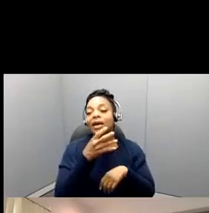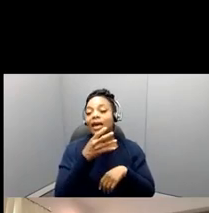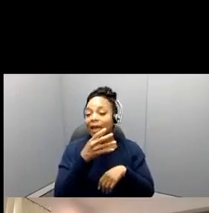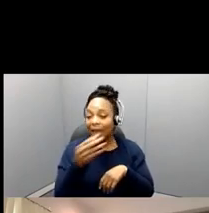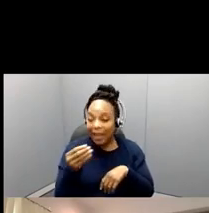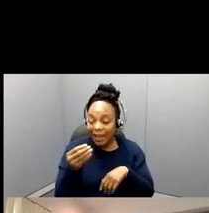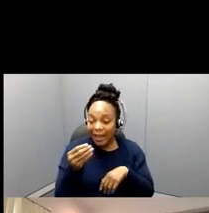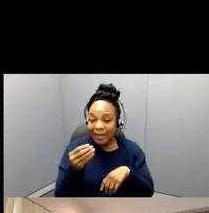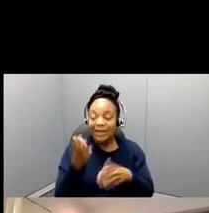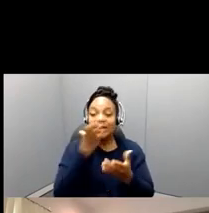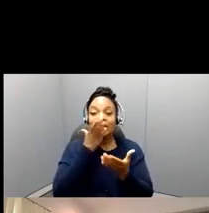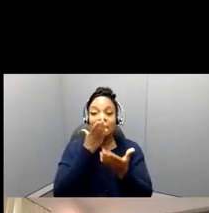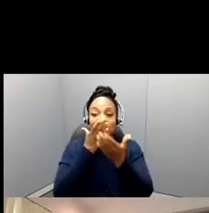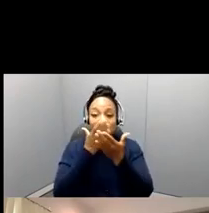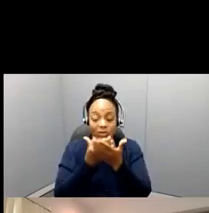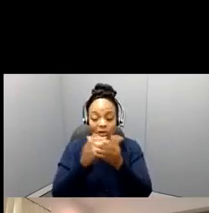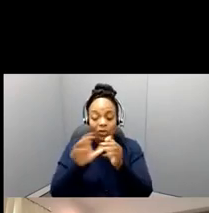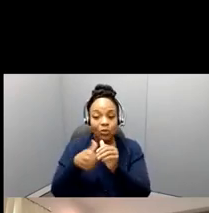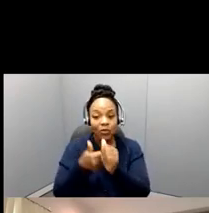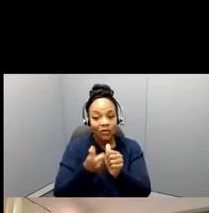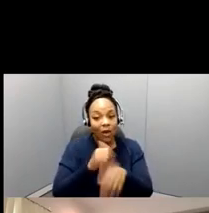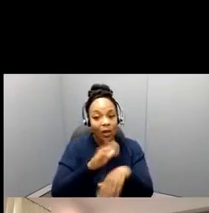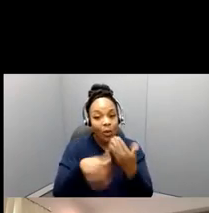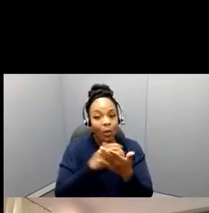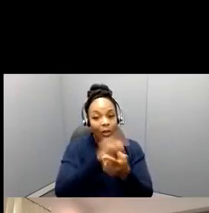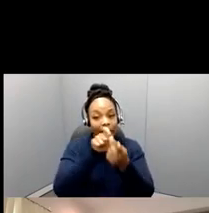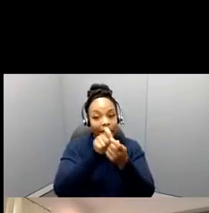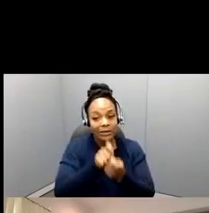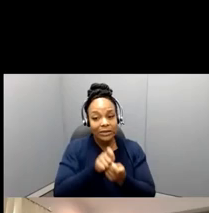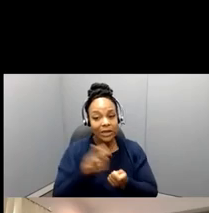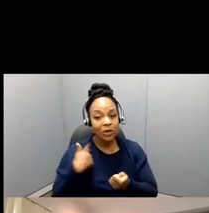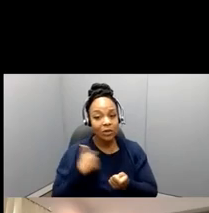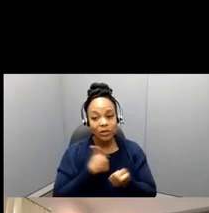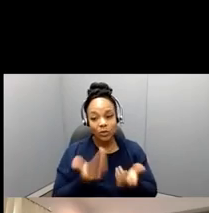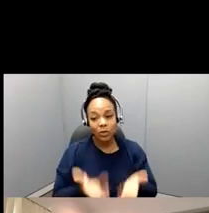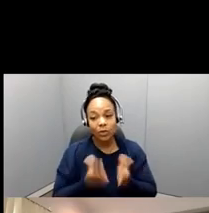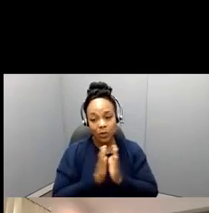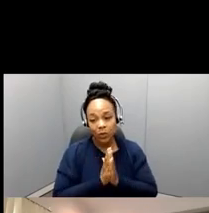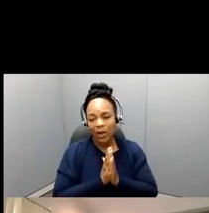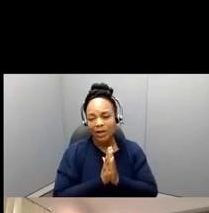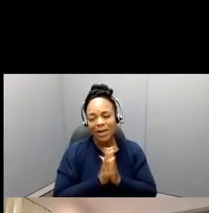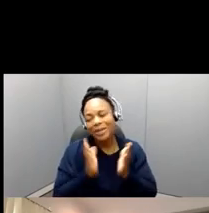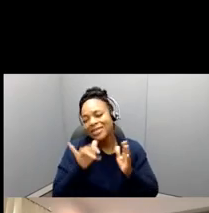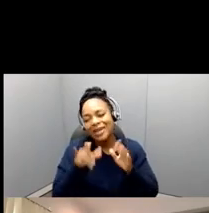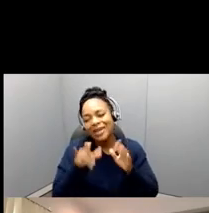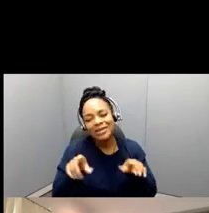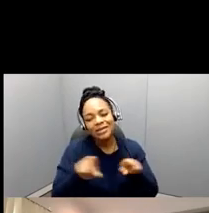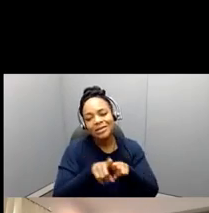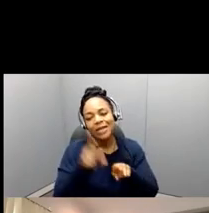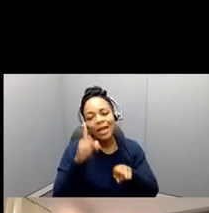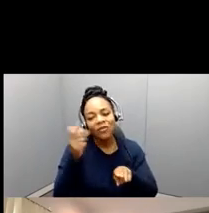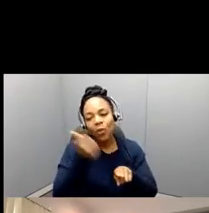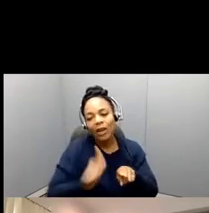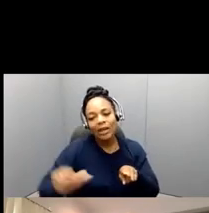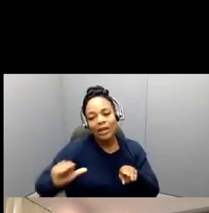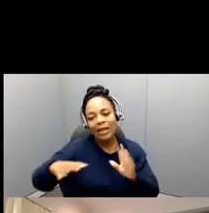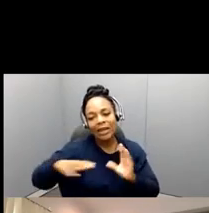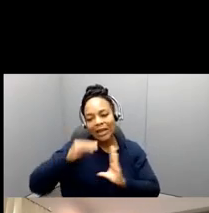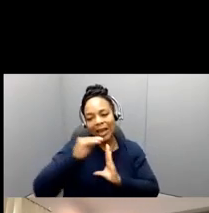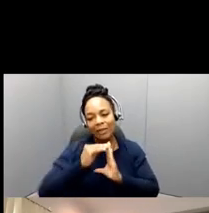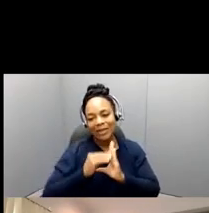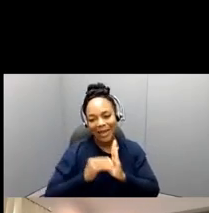call, and that, and I'll say that, that's pretty much any fellowship program, these applications, that you definitely are following